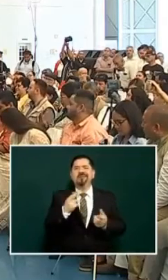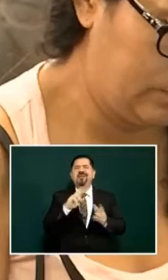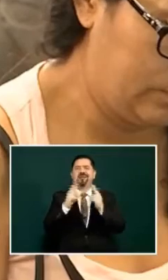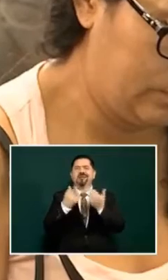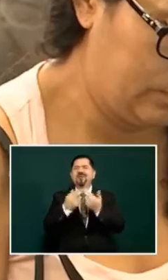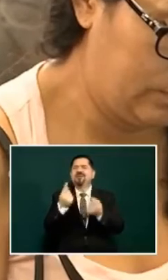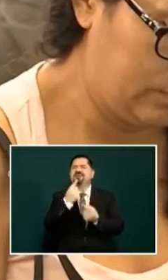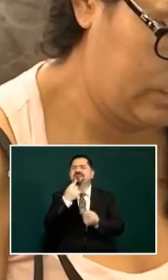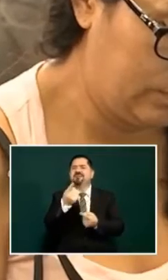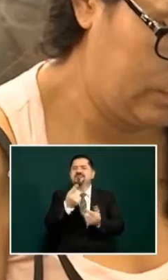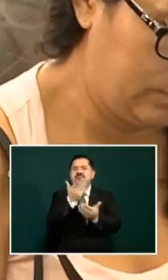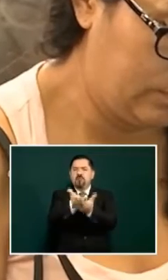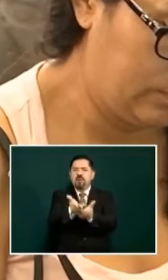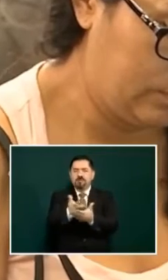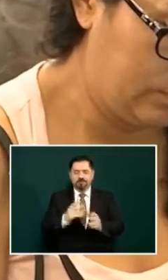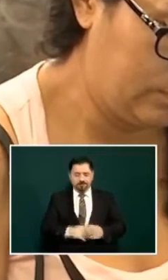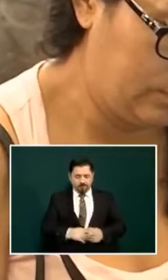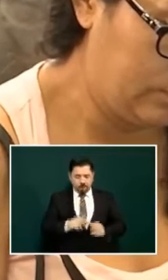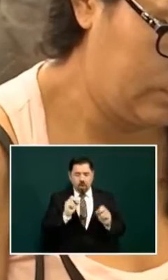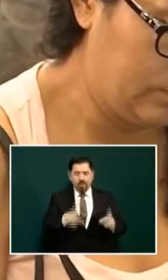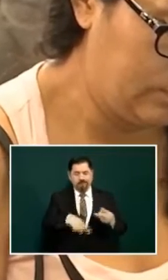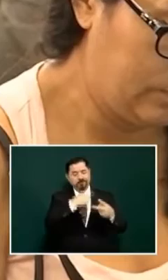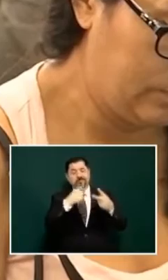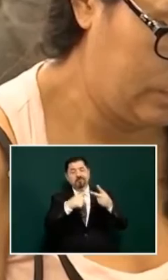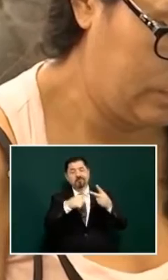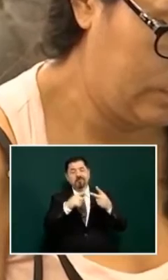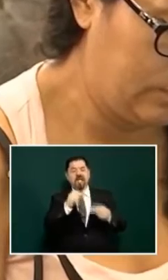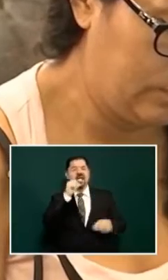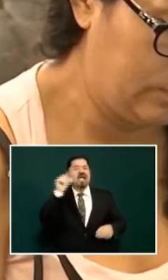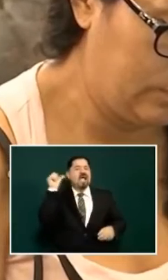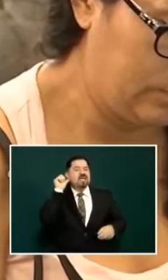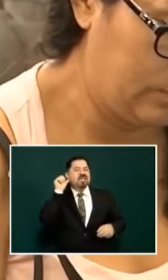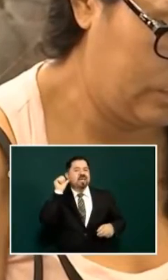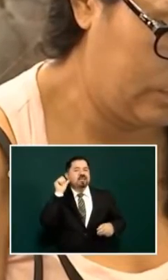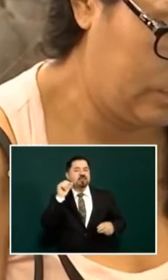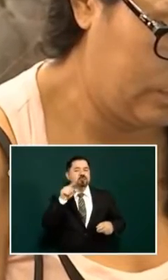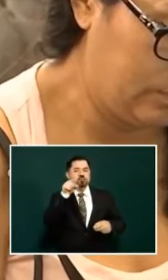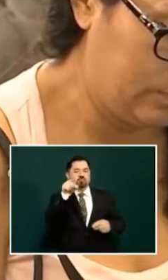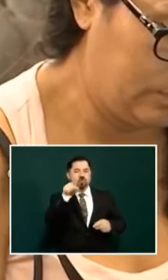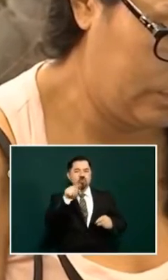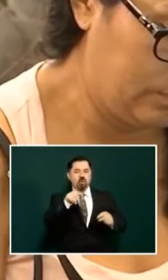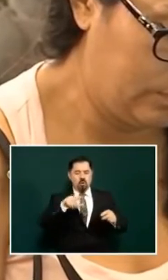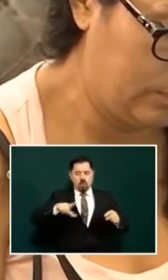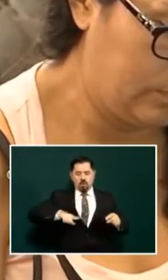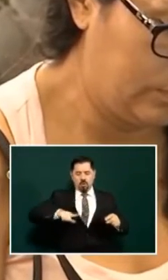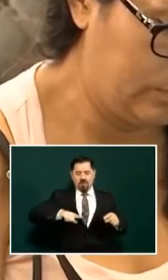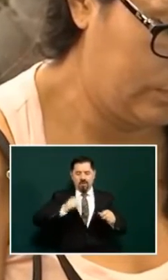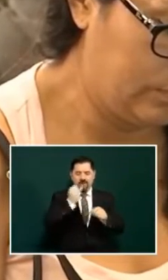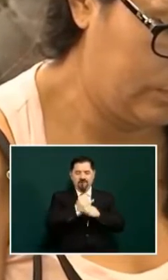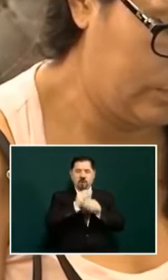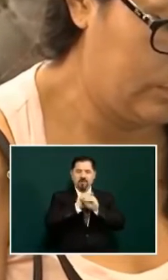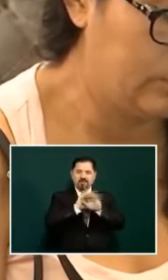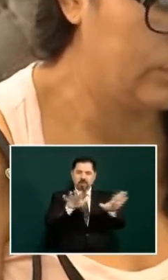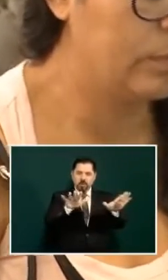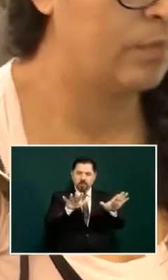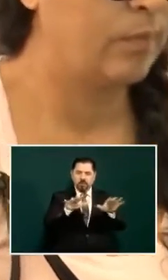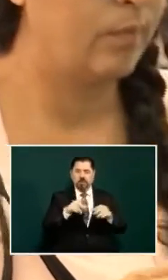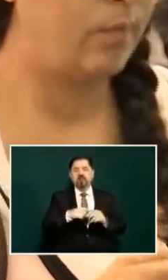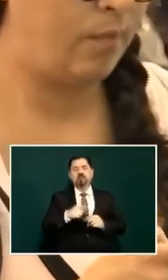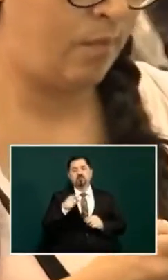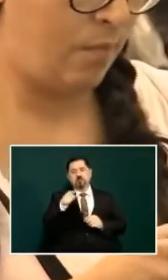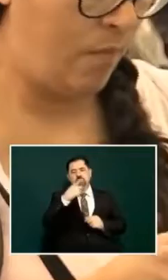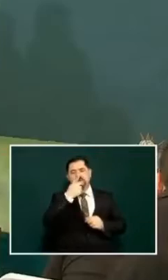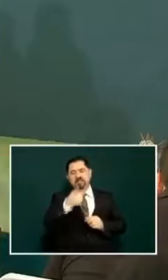expect from this meeting and yesterday your information of the government you said you said the